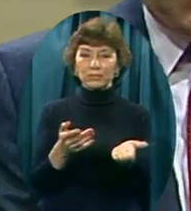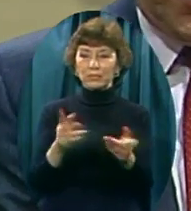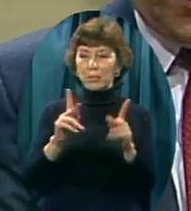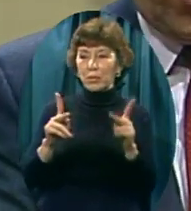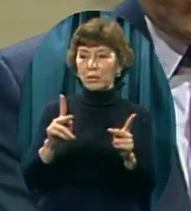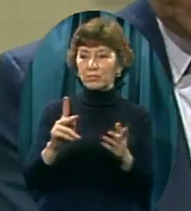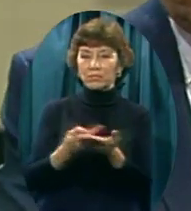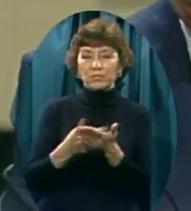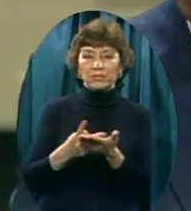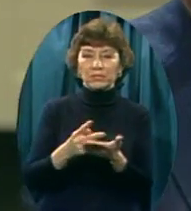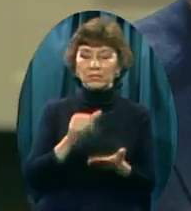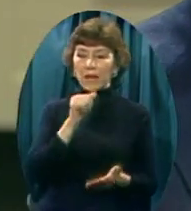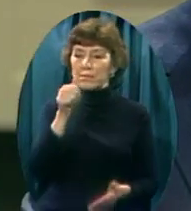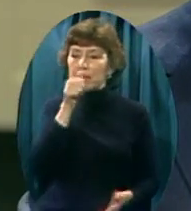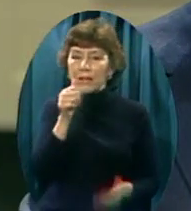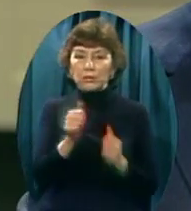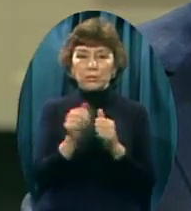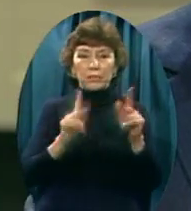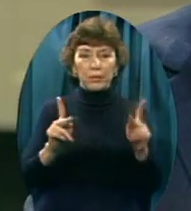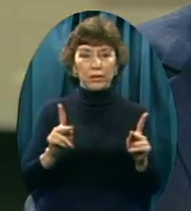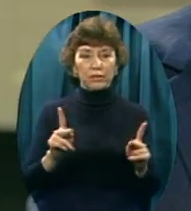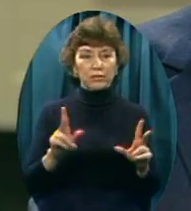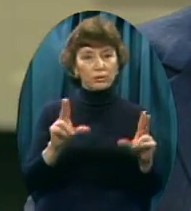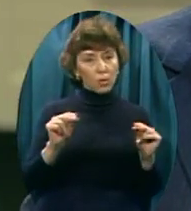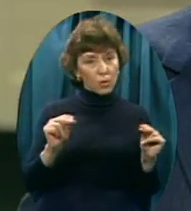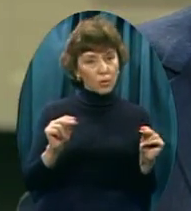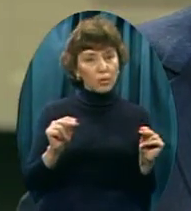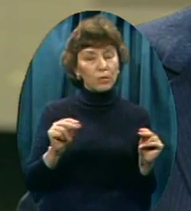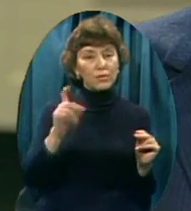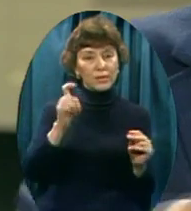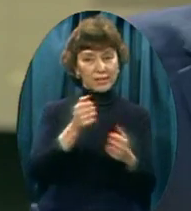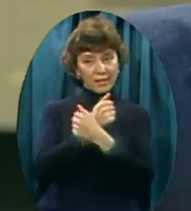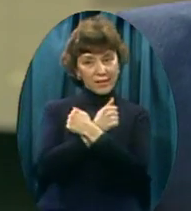have something here I want to read to you If I can find it